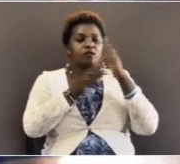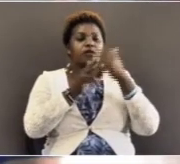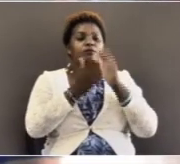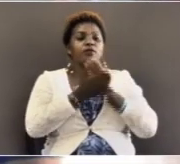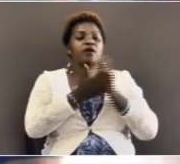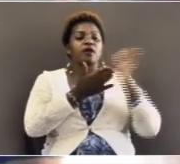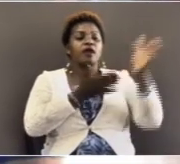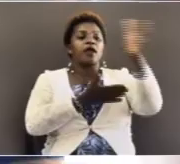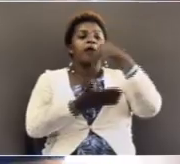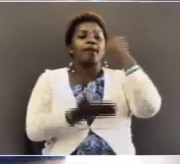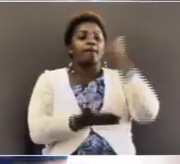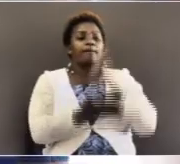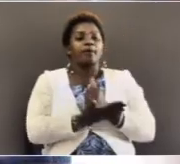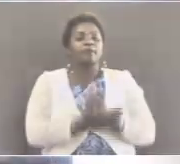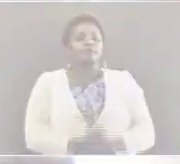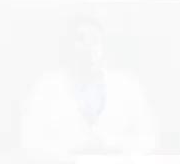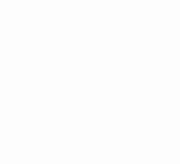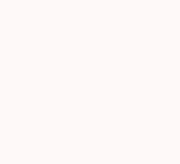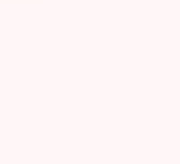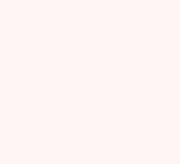name amen